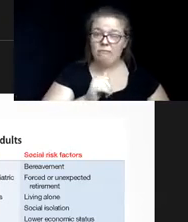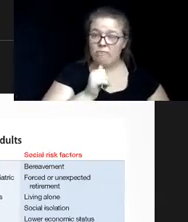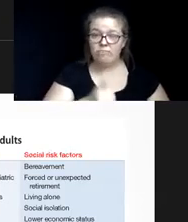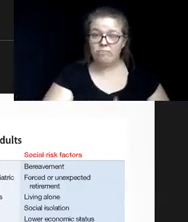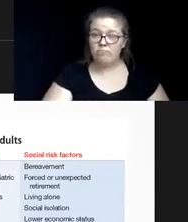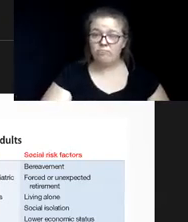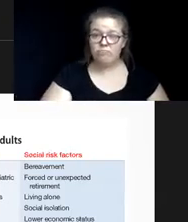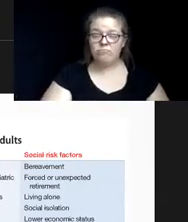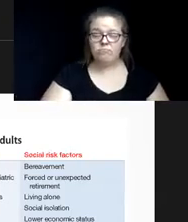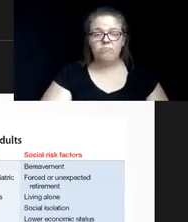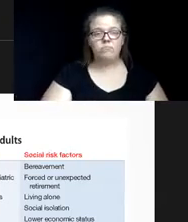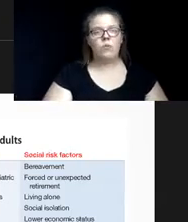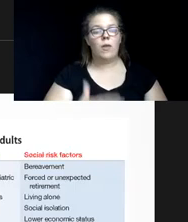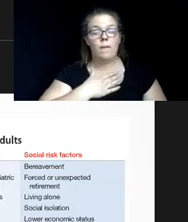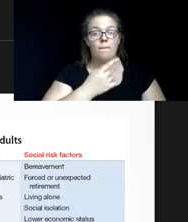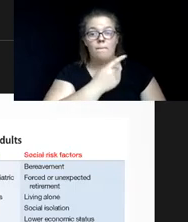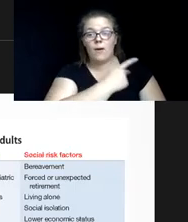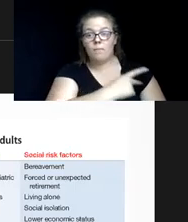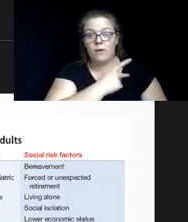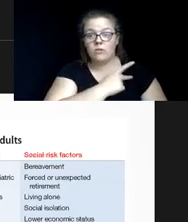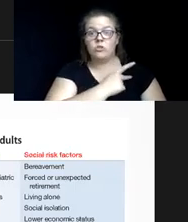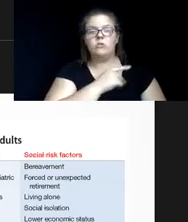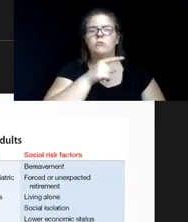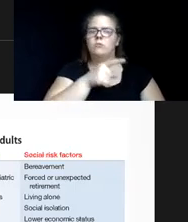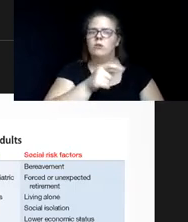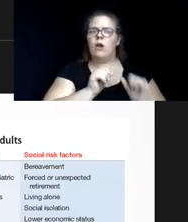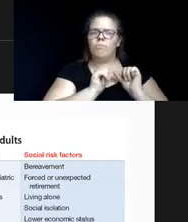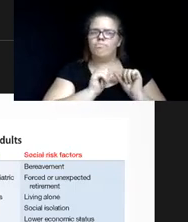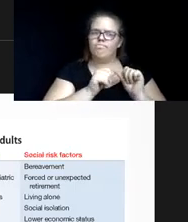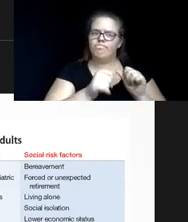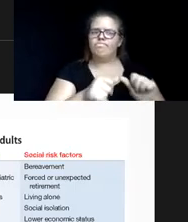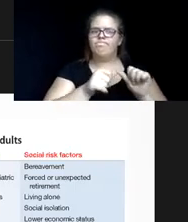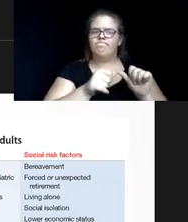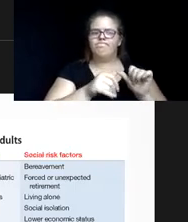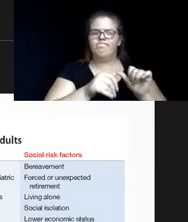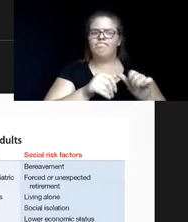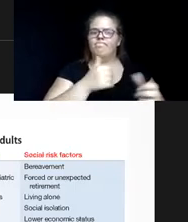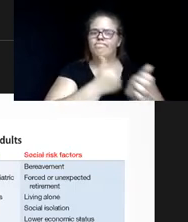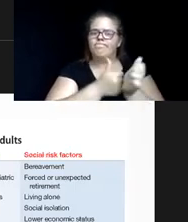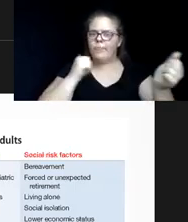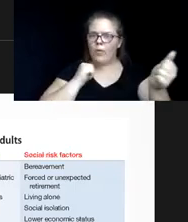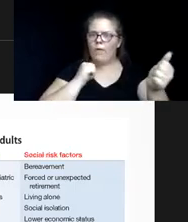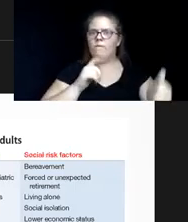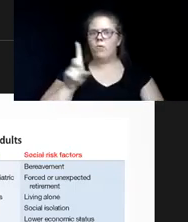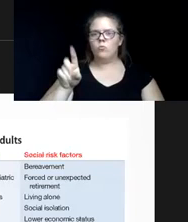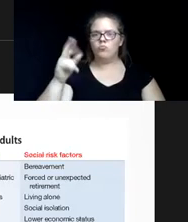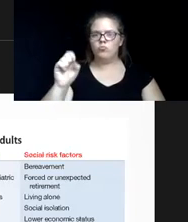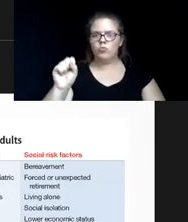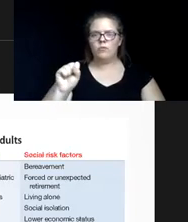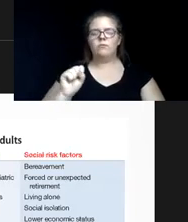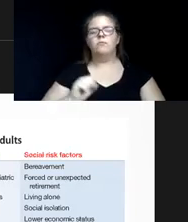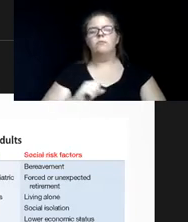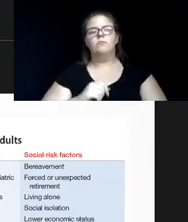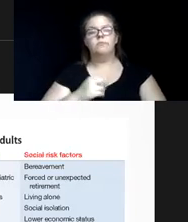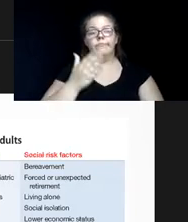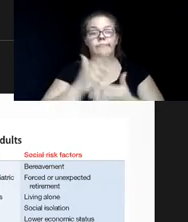patients in the older adult program not only maintain abstinence, but maintain abstinence. Some have been